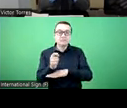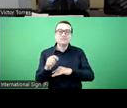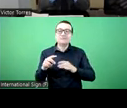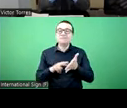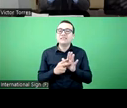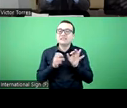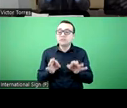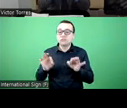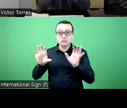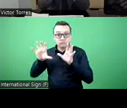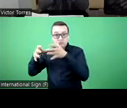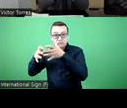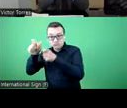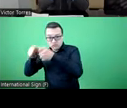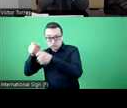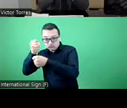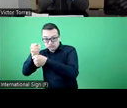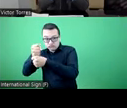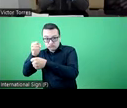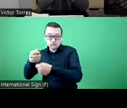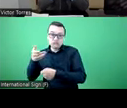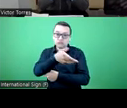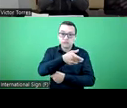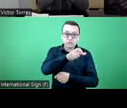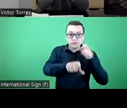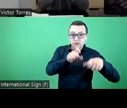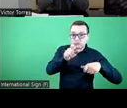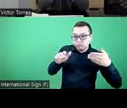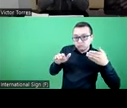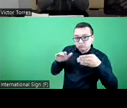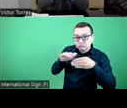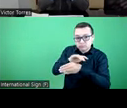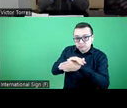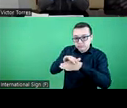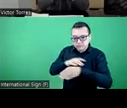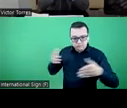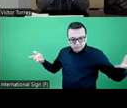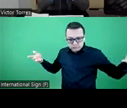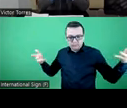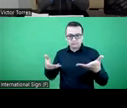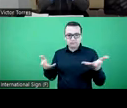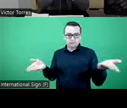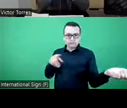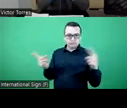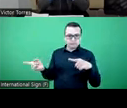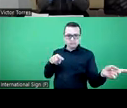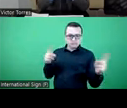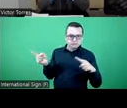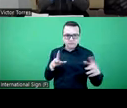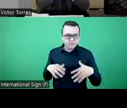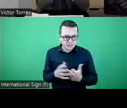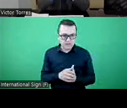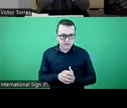be focused on the relationship between the actors, and this is expressed here on the left